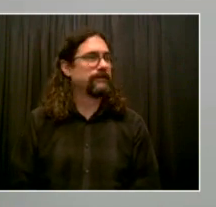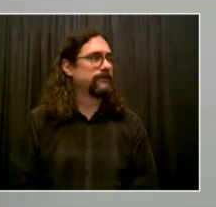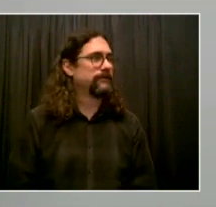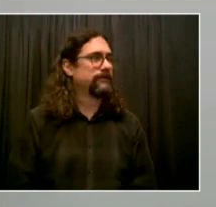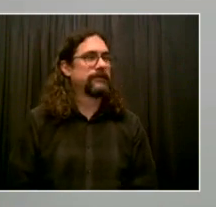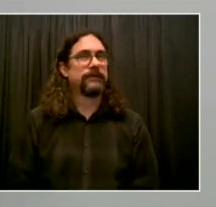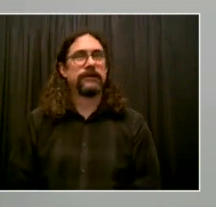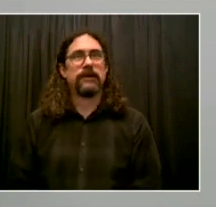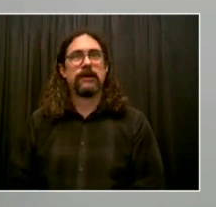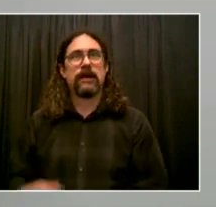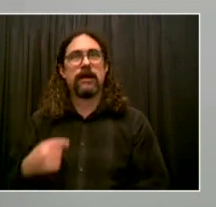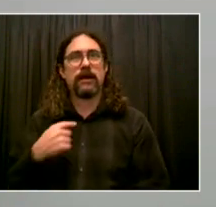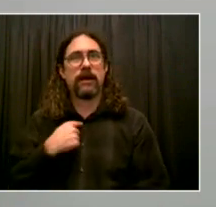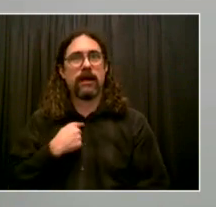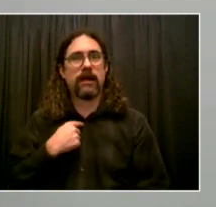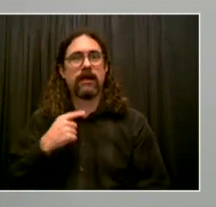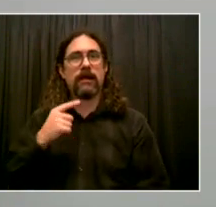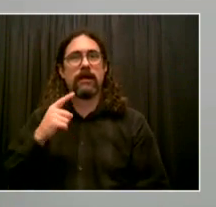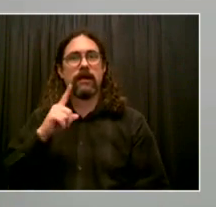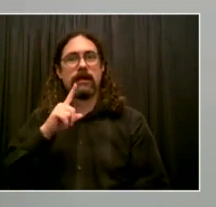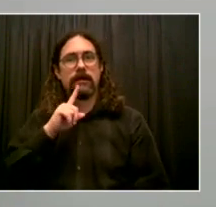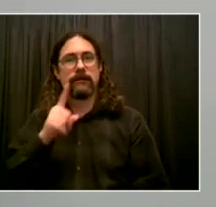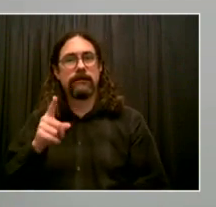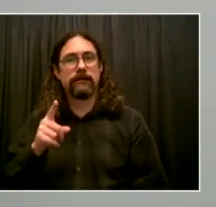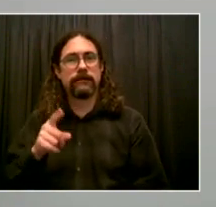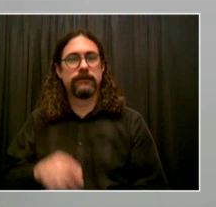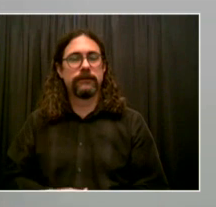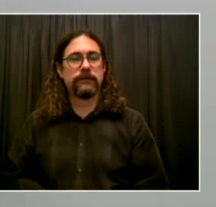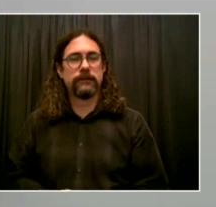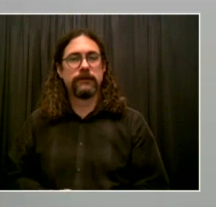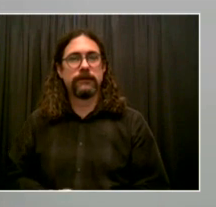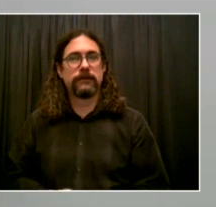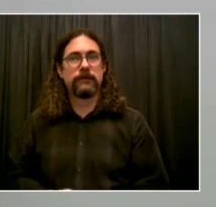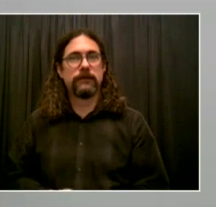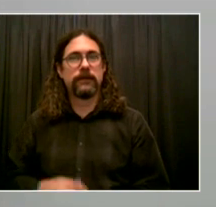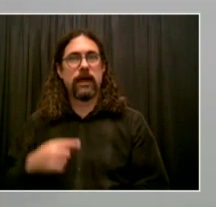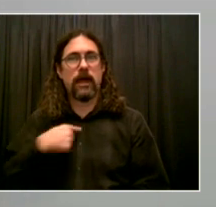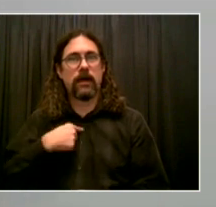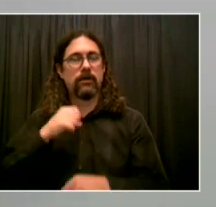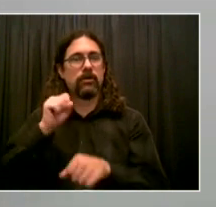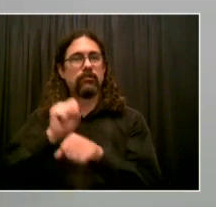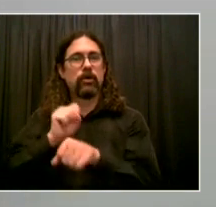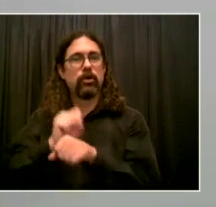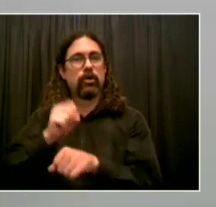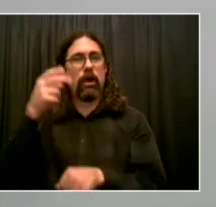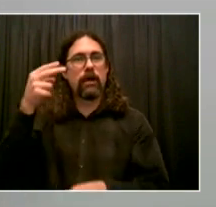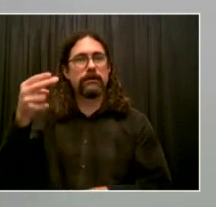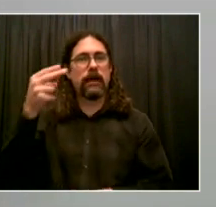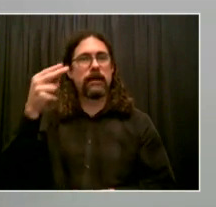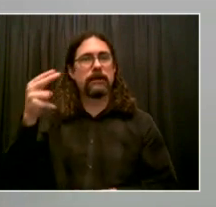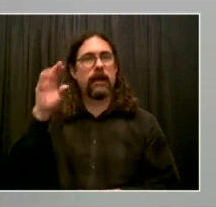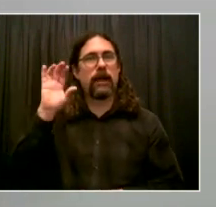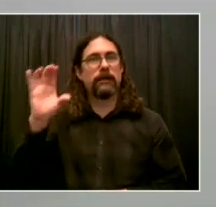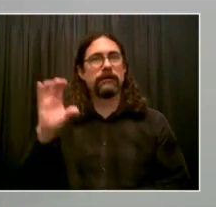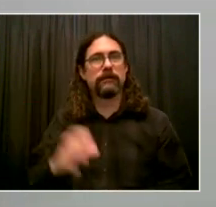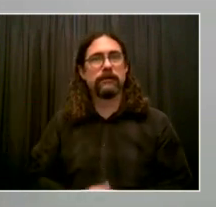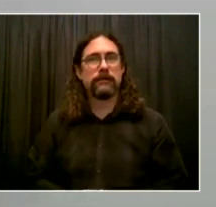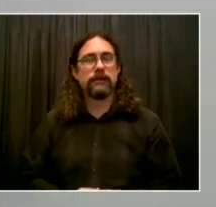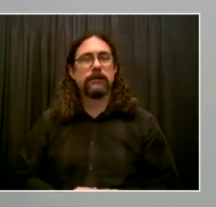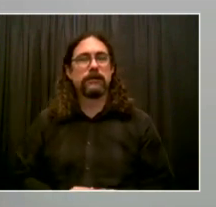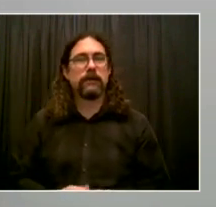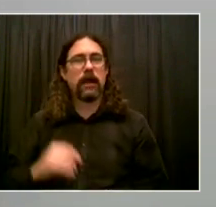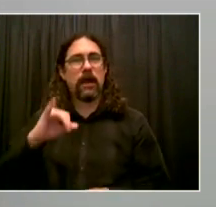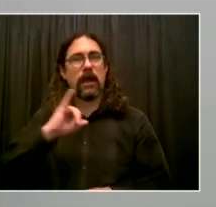becoming a community health worker under the public health work, I worked as a community engagement specialist for Test and Trace